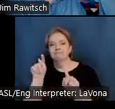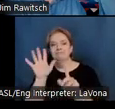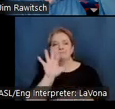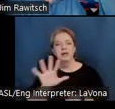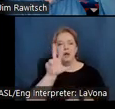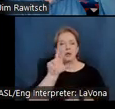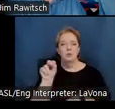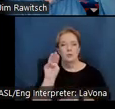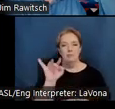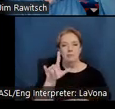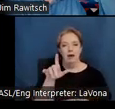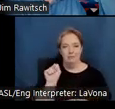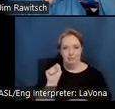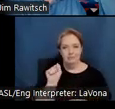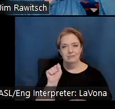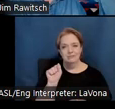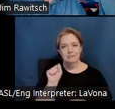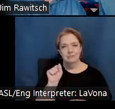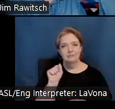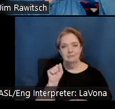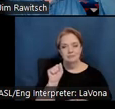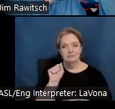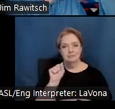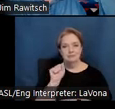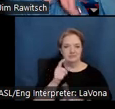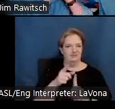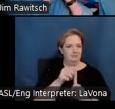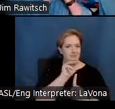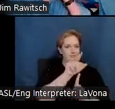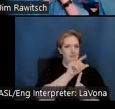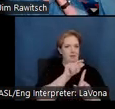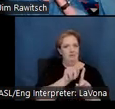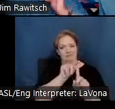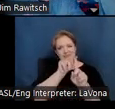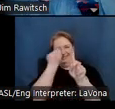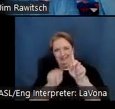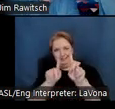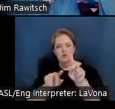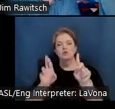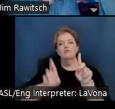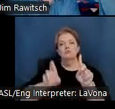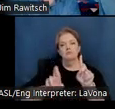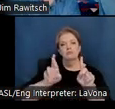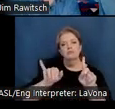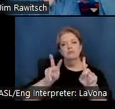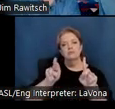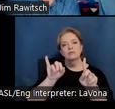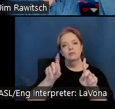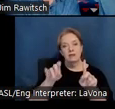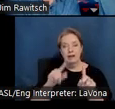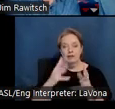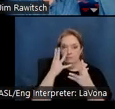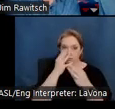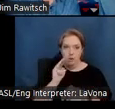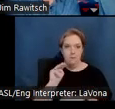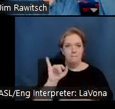30 miles outside of the Maloof home to Riverside to the historic and sprawling Mission